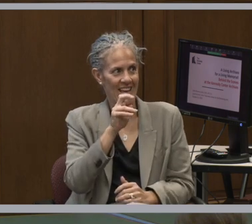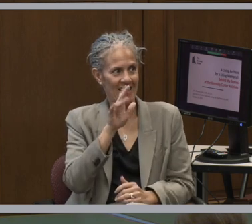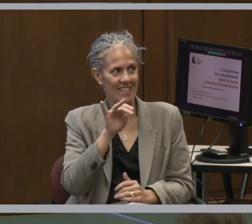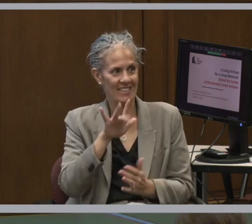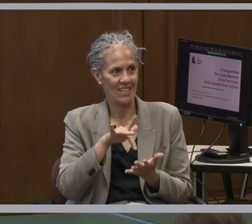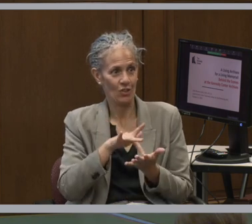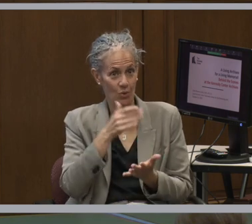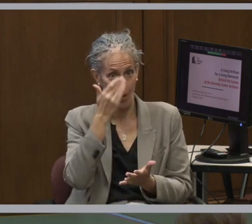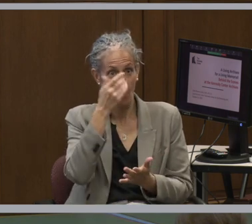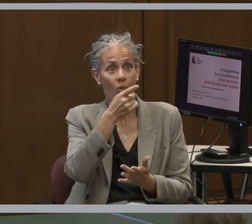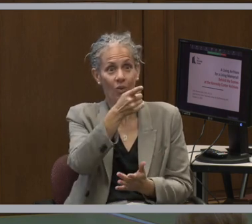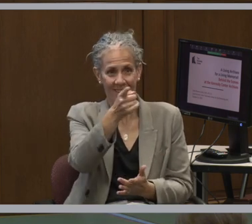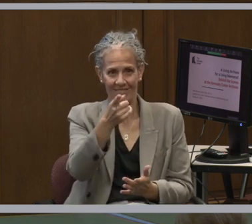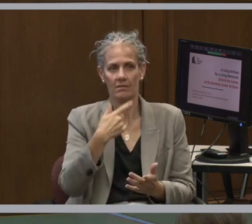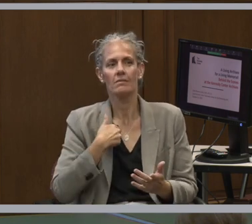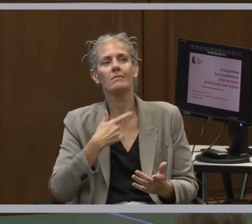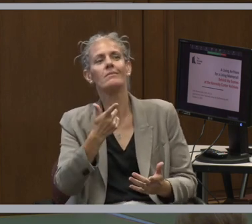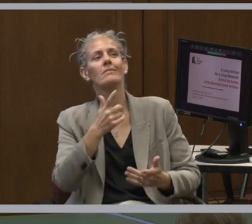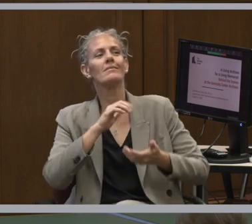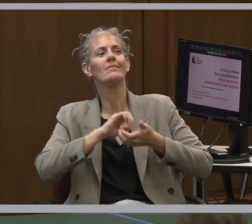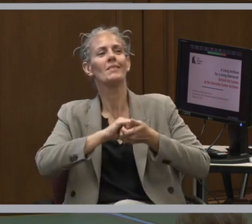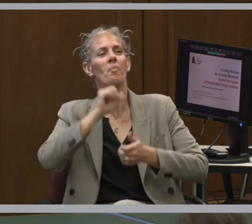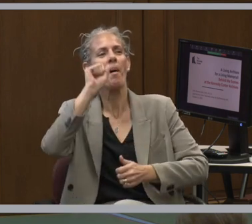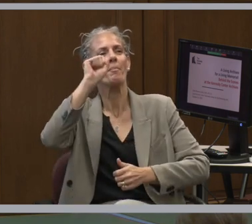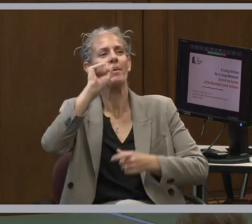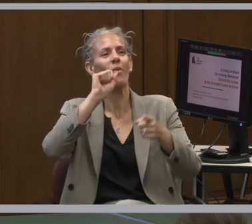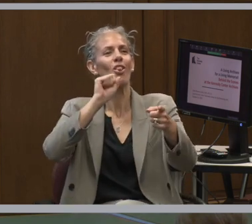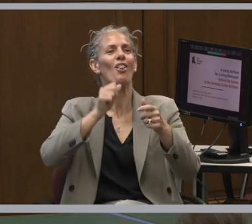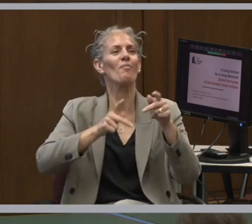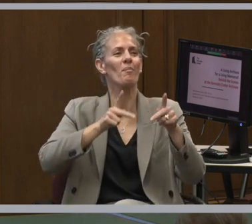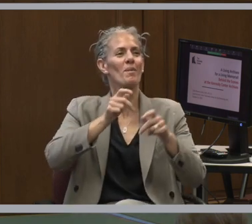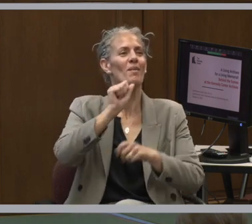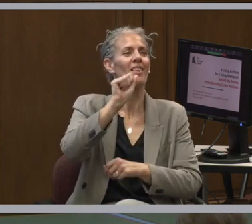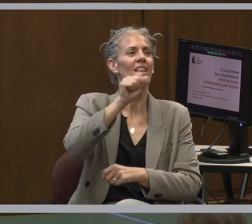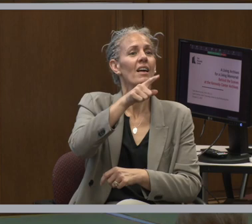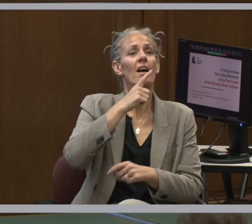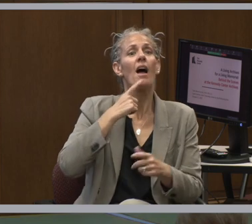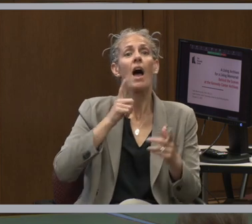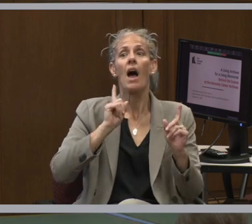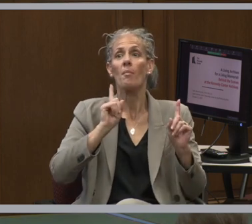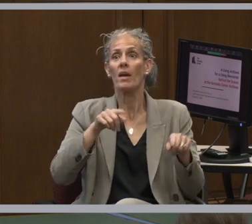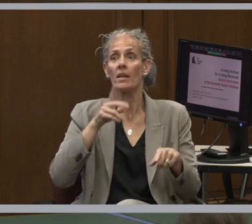Okay. That's pretty good. You're my people. How many of you have been to the exhibit, if any?